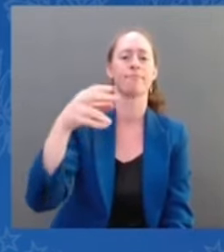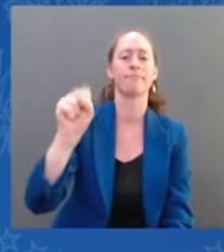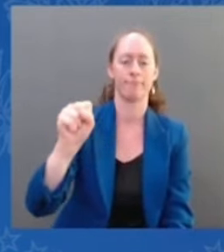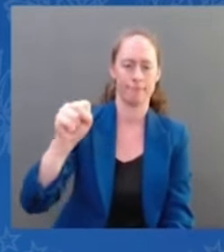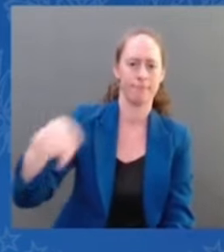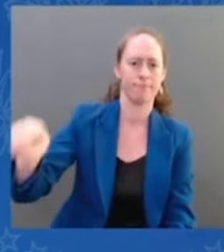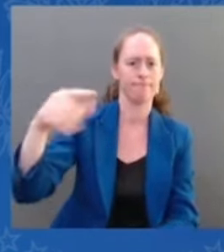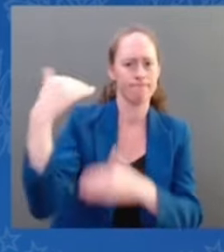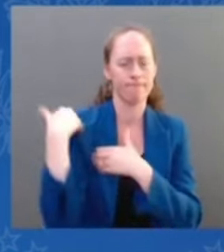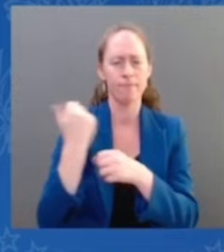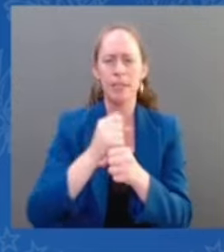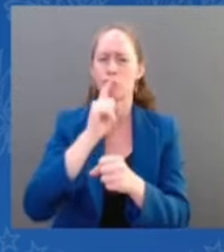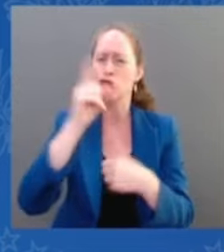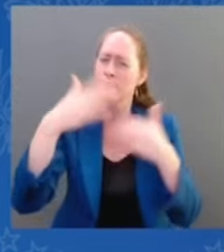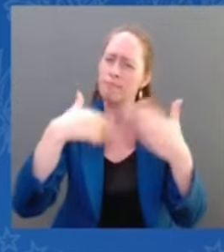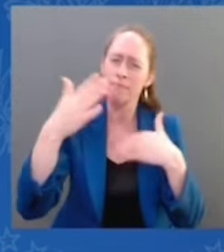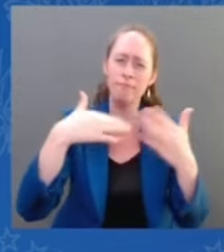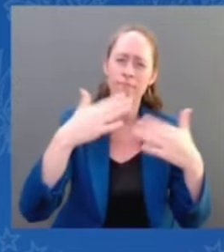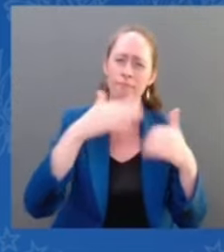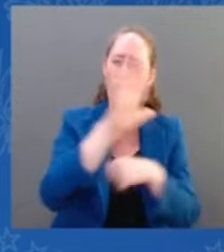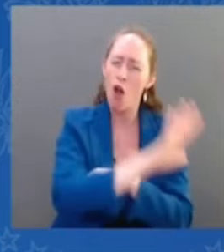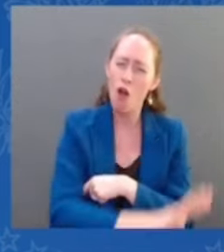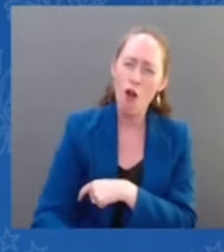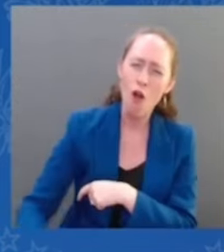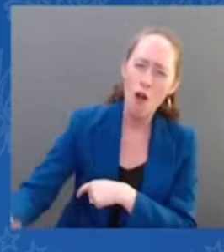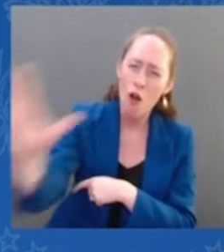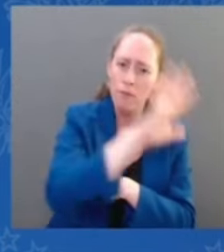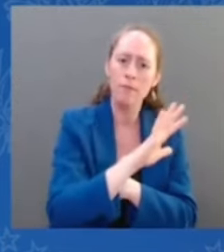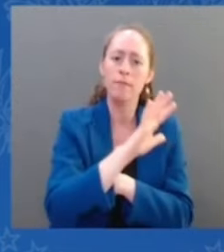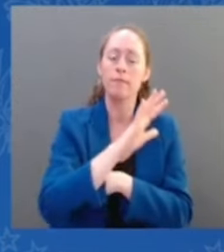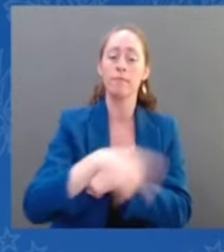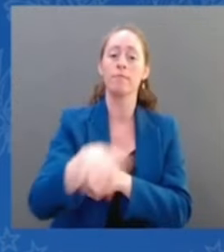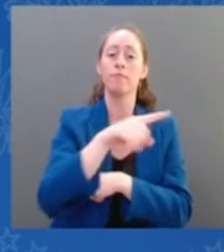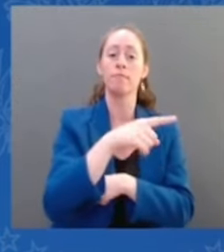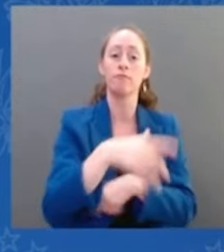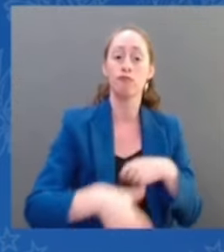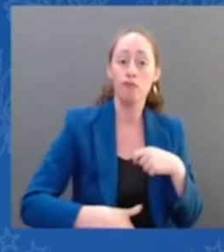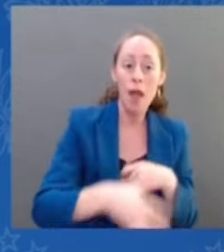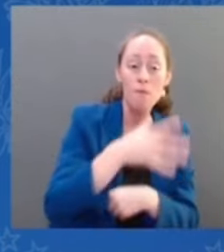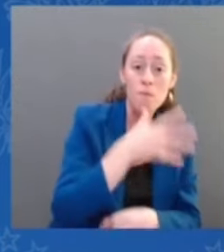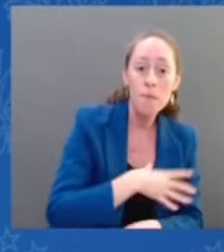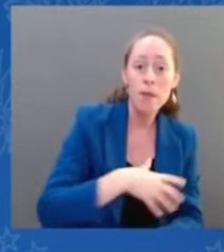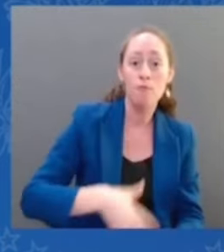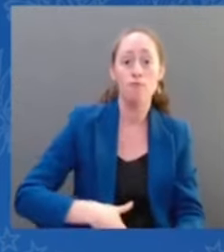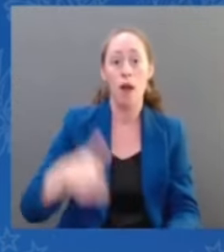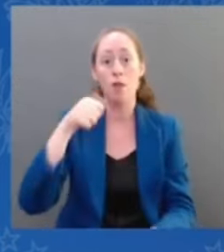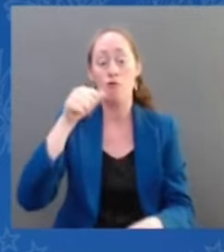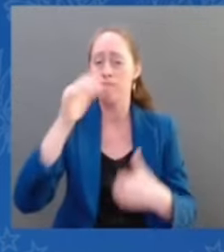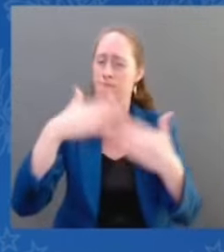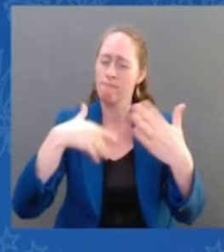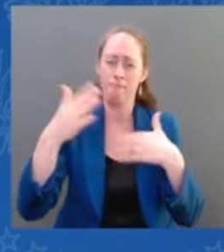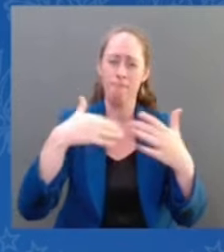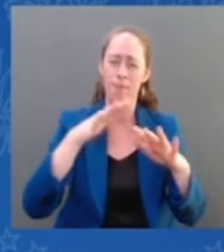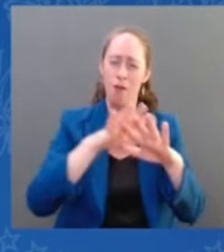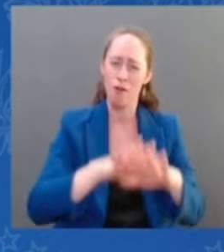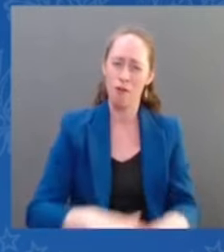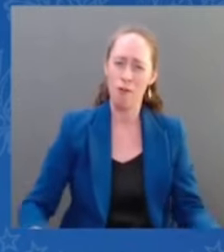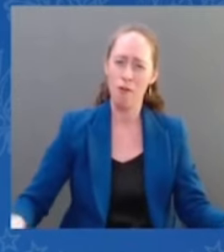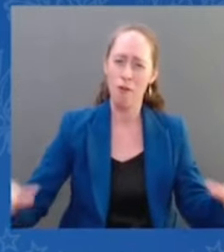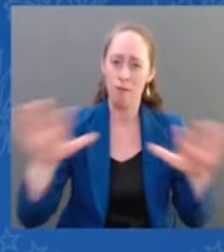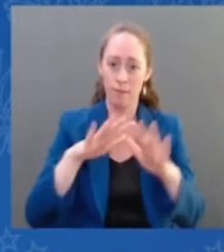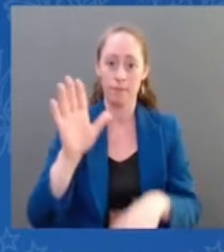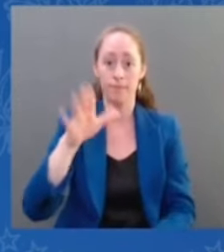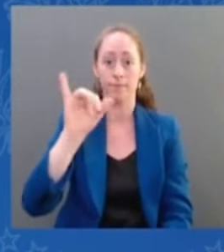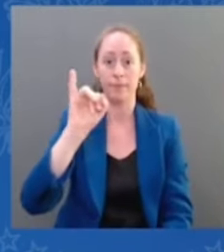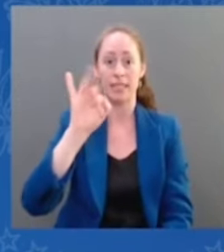women and girls, experience pregnant- experiencing pregnancy loss, get emergency care they need under federal law, and that